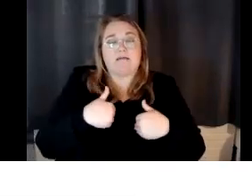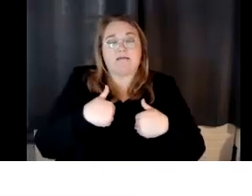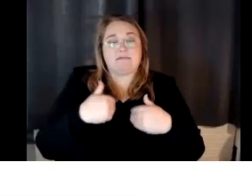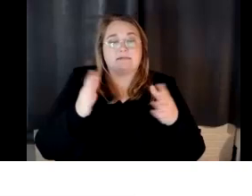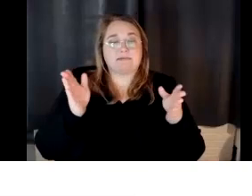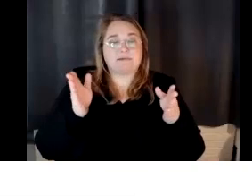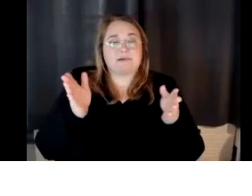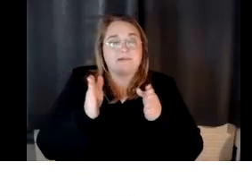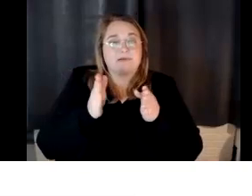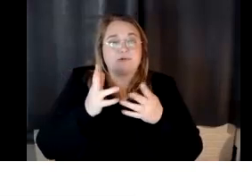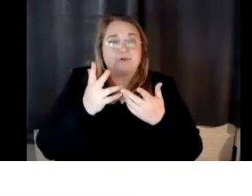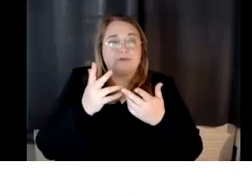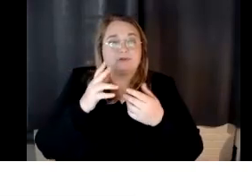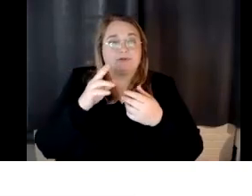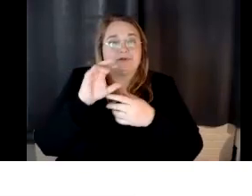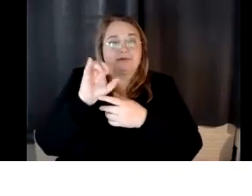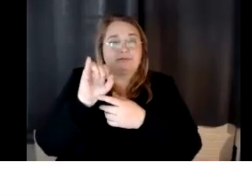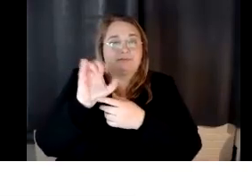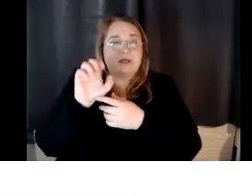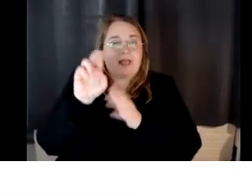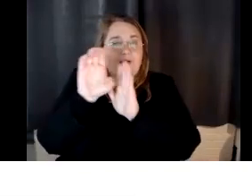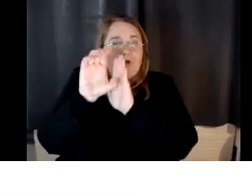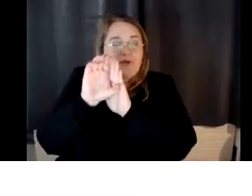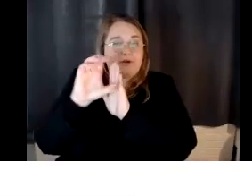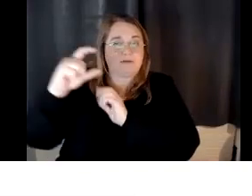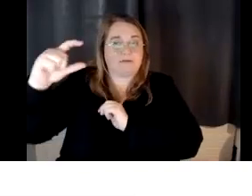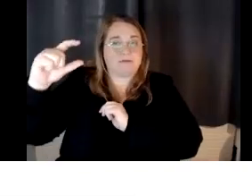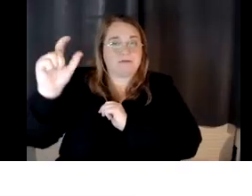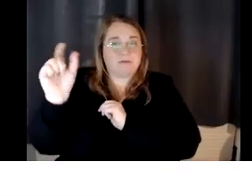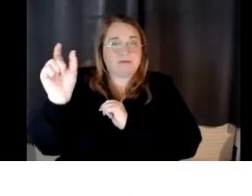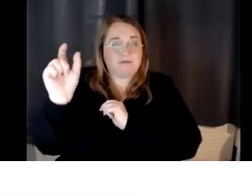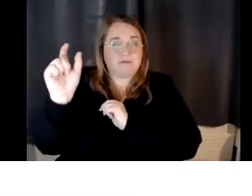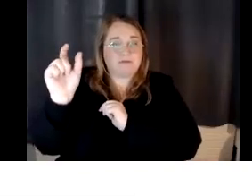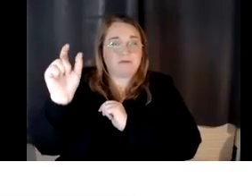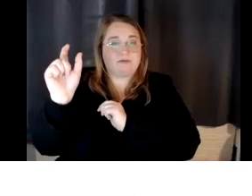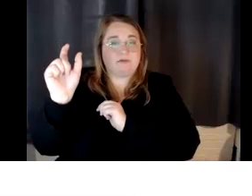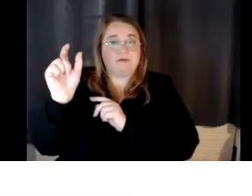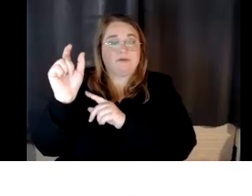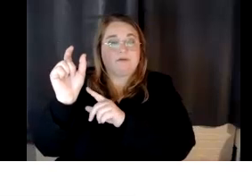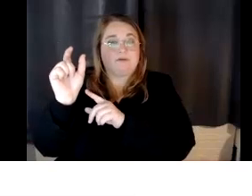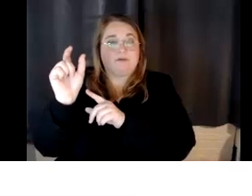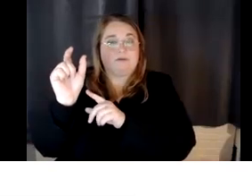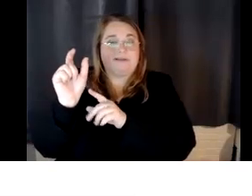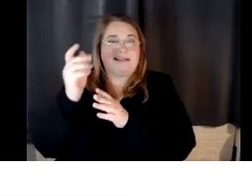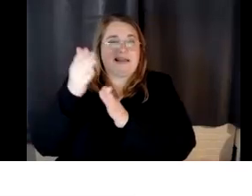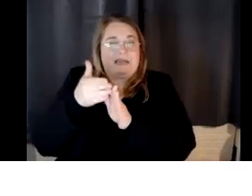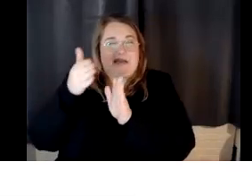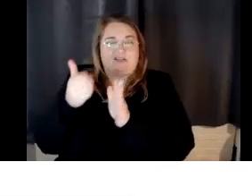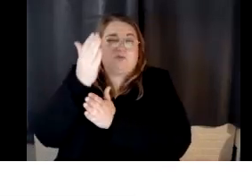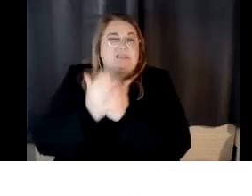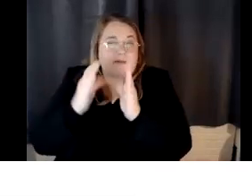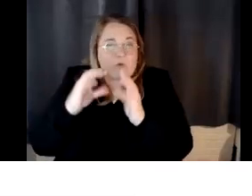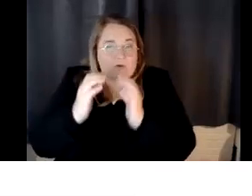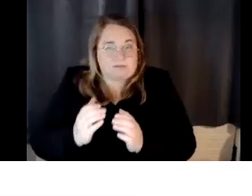Uh, icon icon that appears next to some courses in self-service. Um, and,